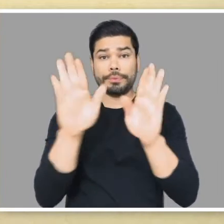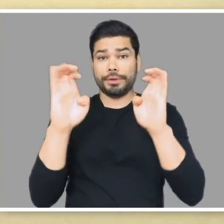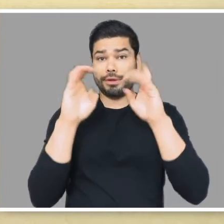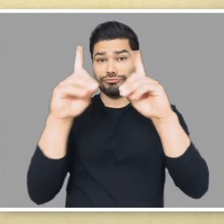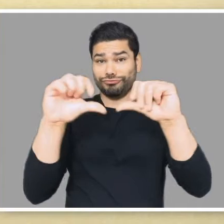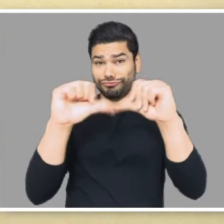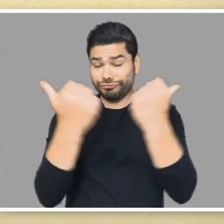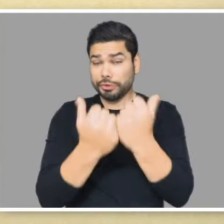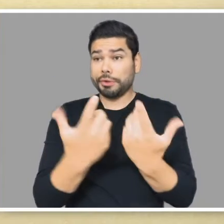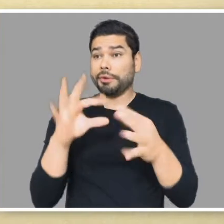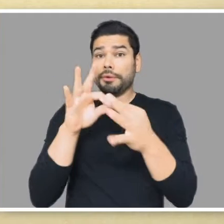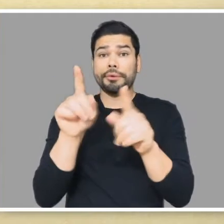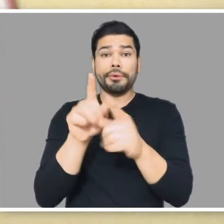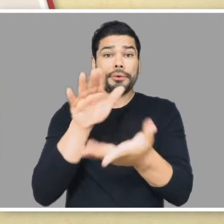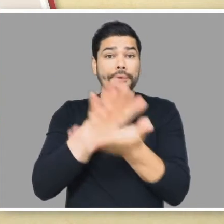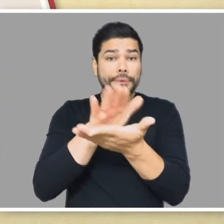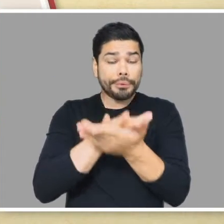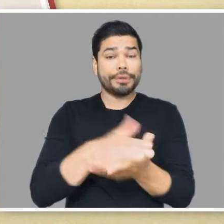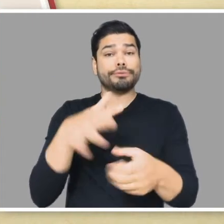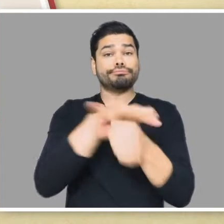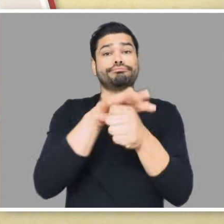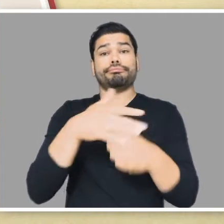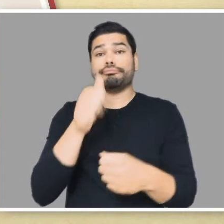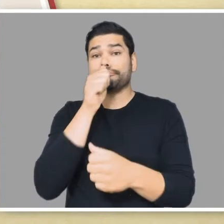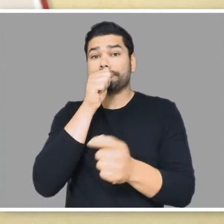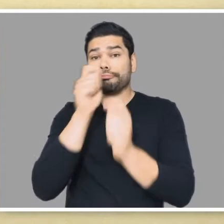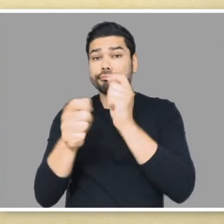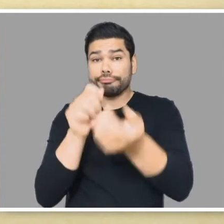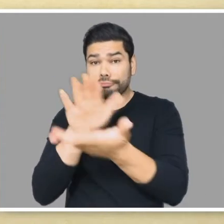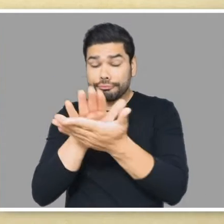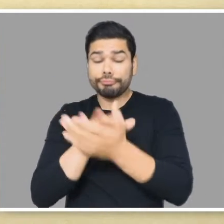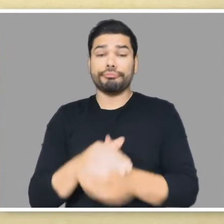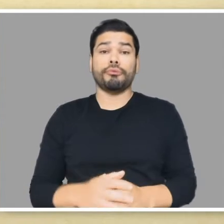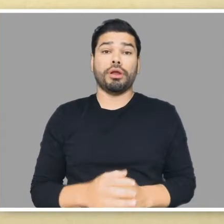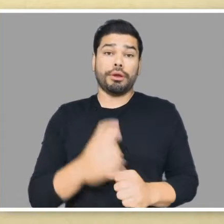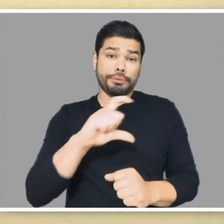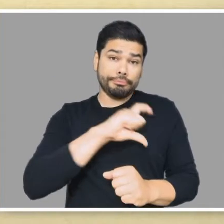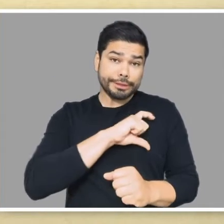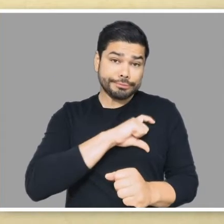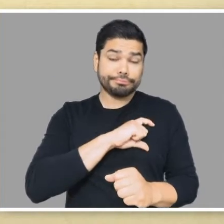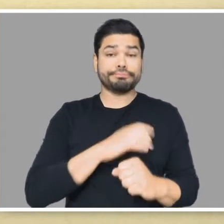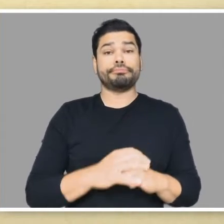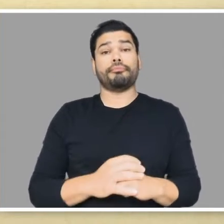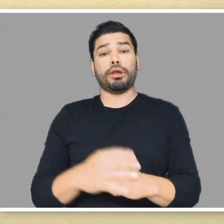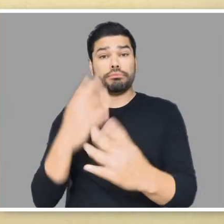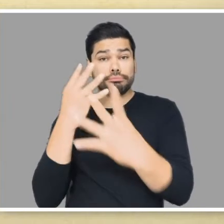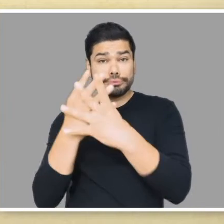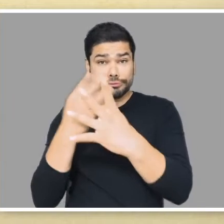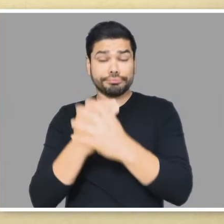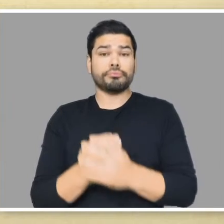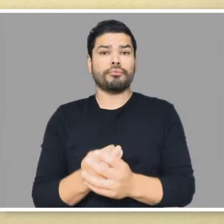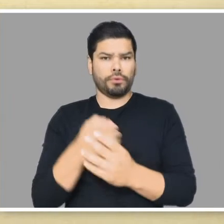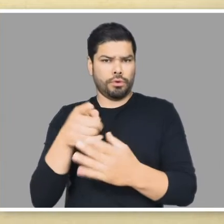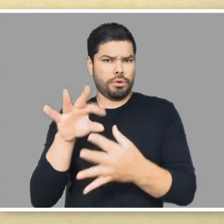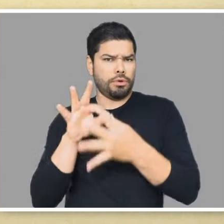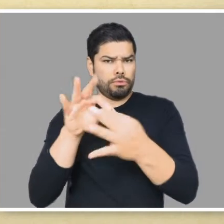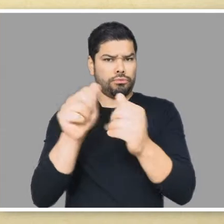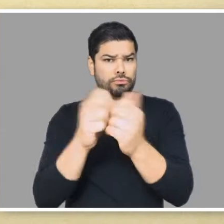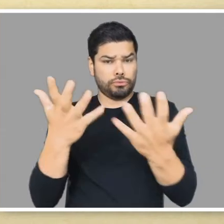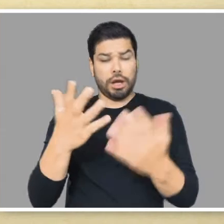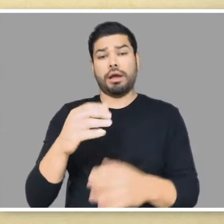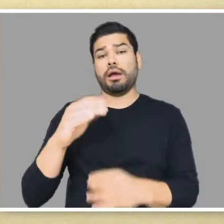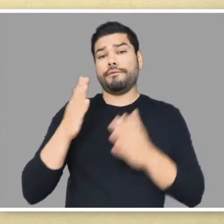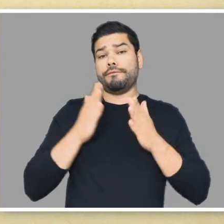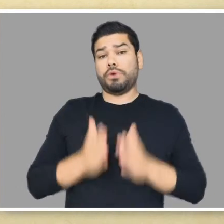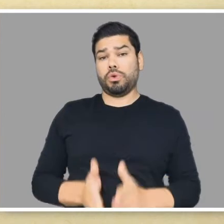Arizona's public education agencies, including school districts, public charter schools, jails, and prisons,